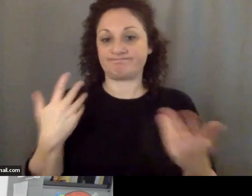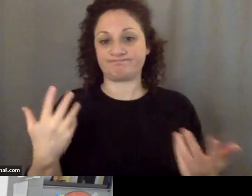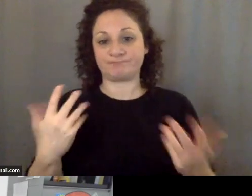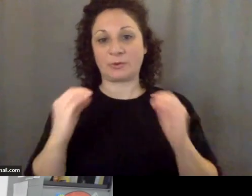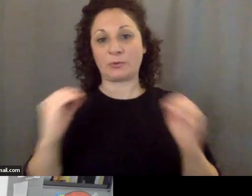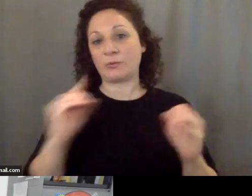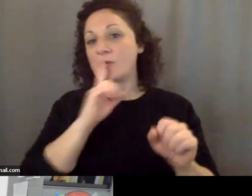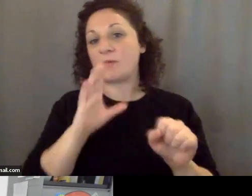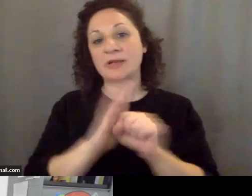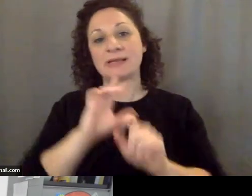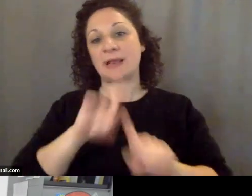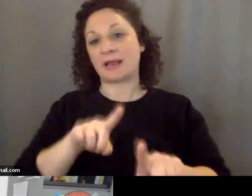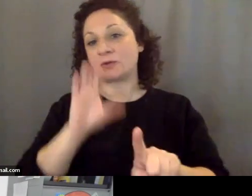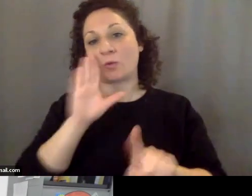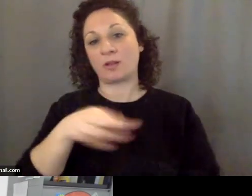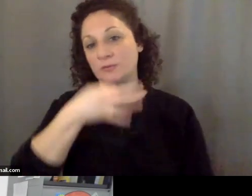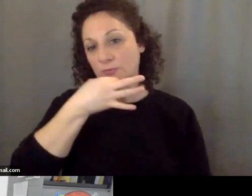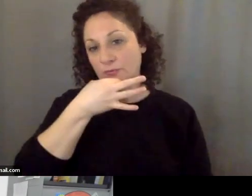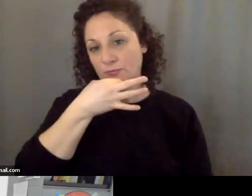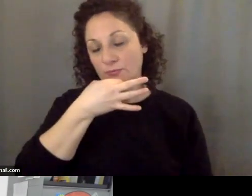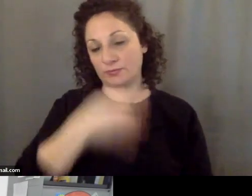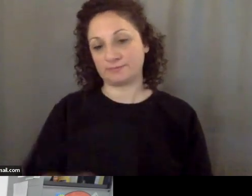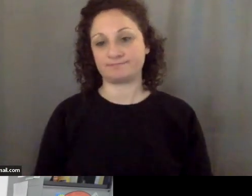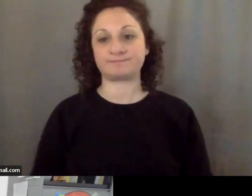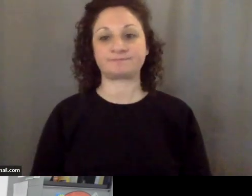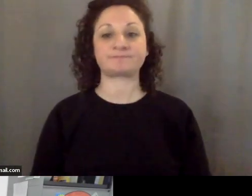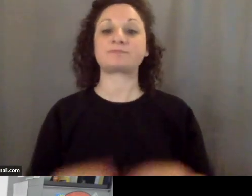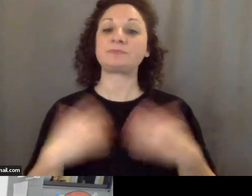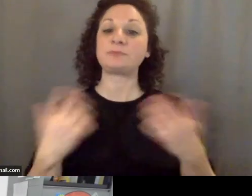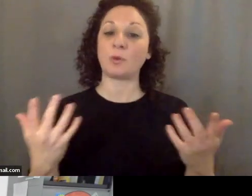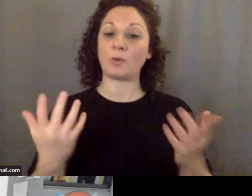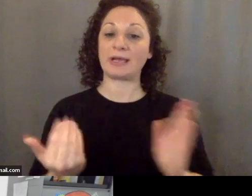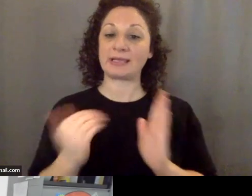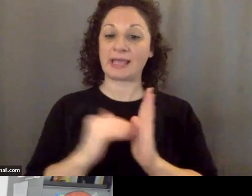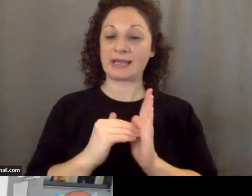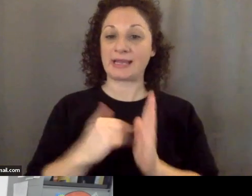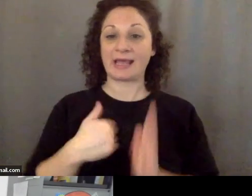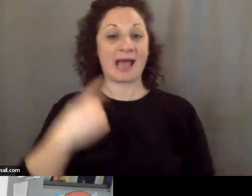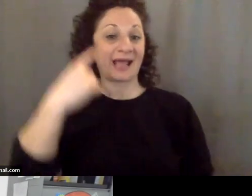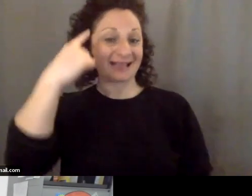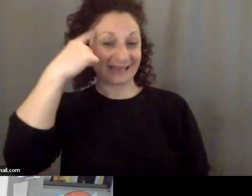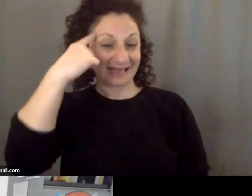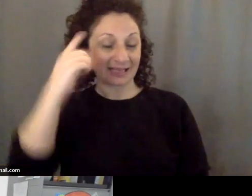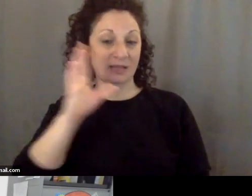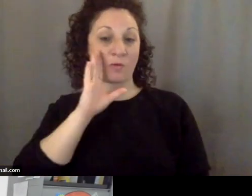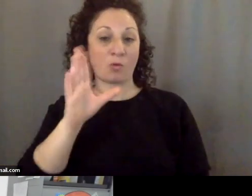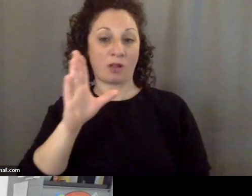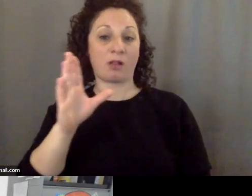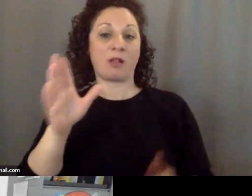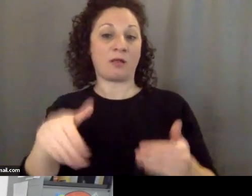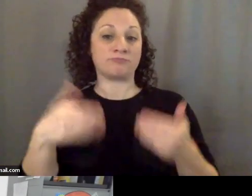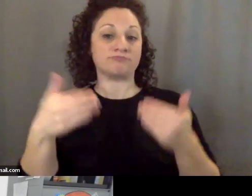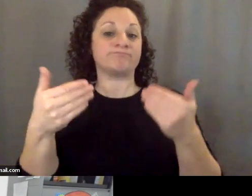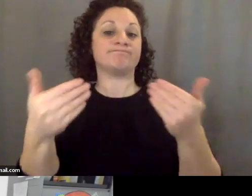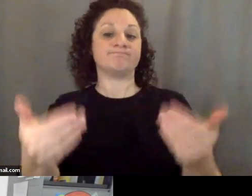anytime soon. So again, I think this is going to be soothed over. Blinken,